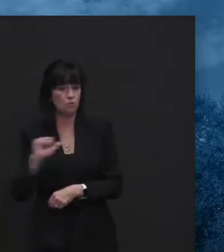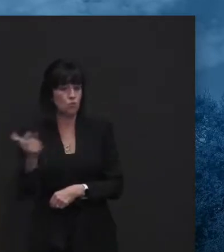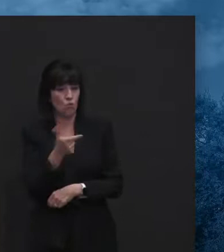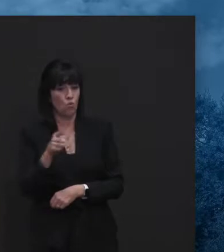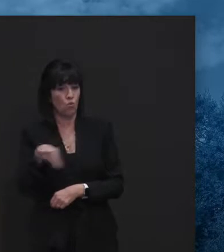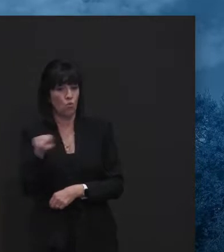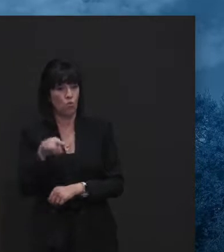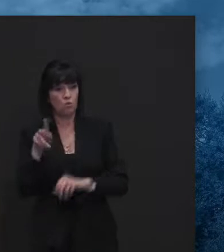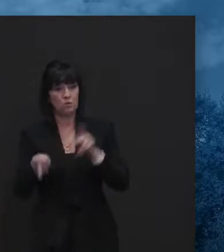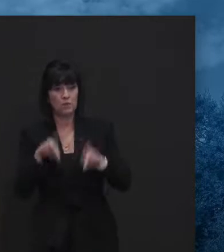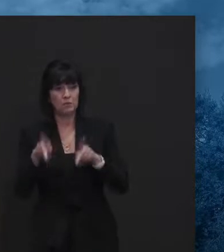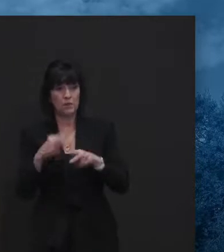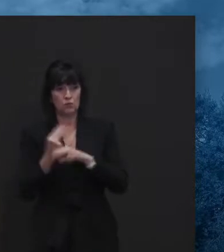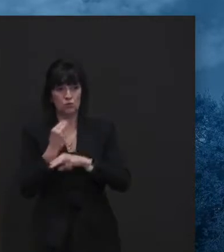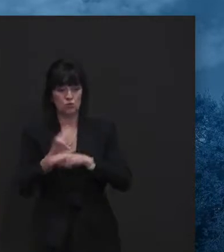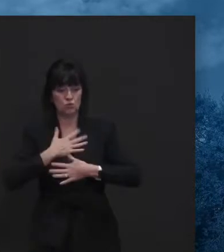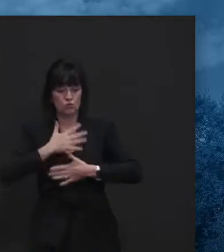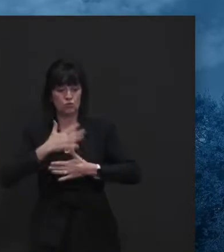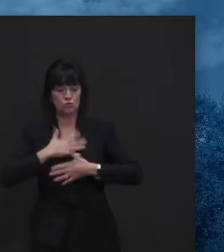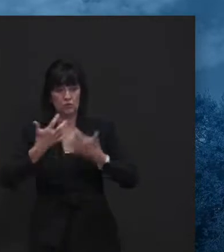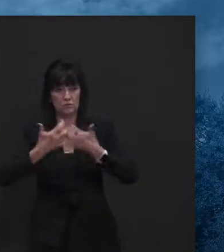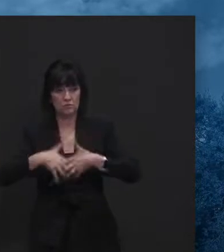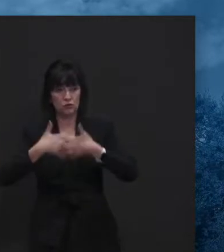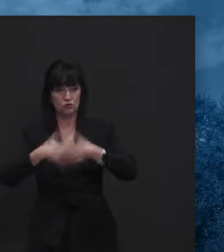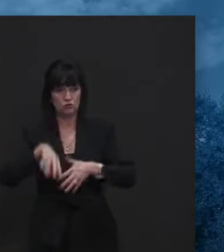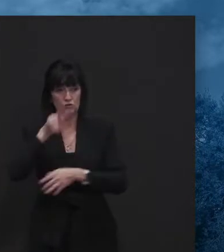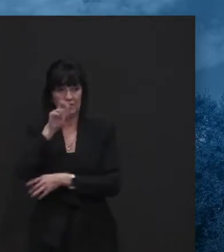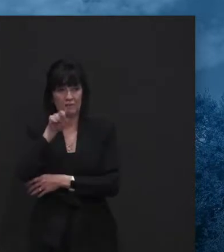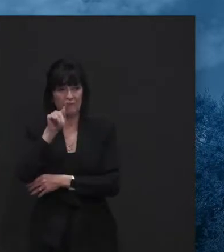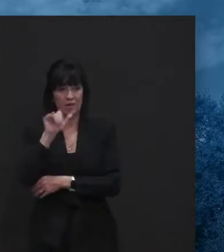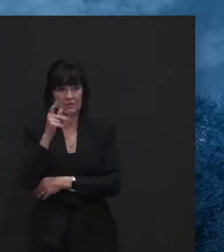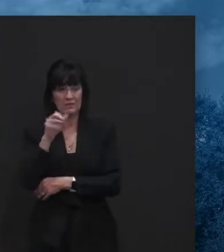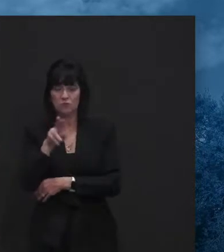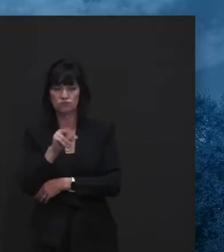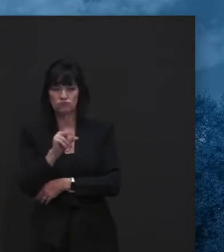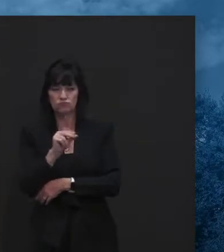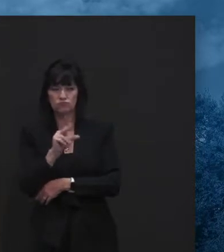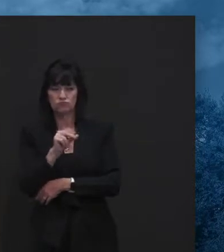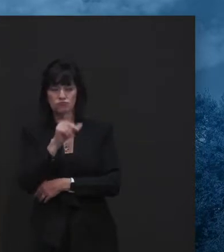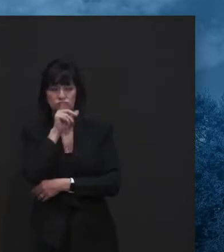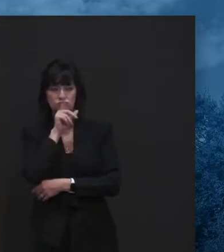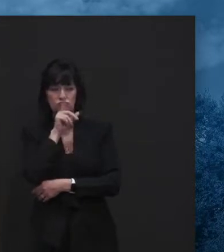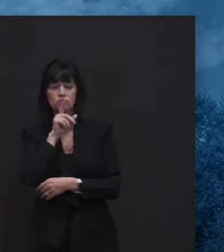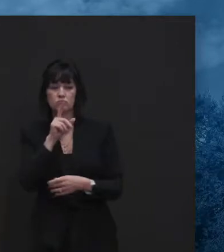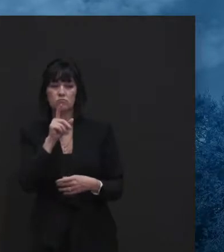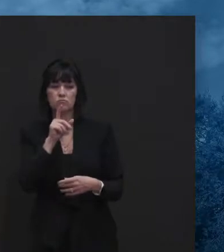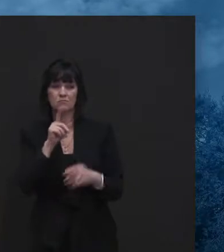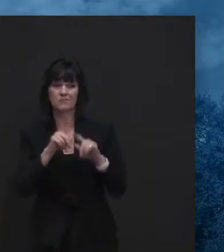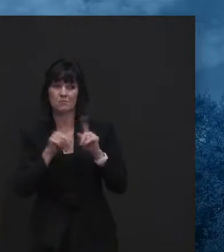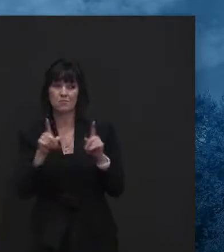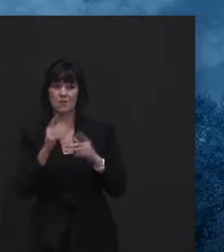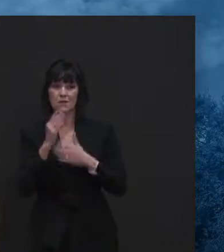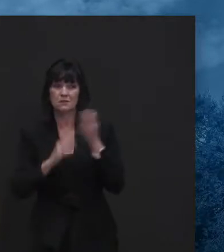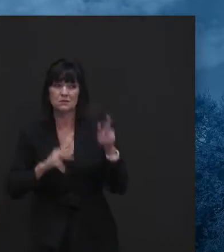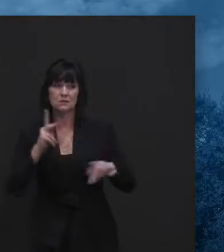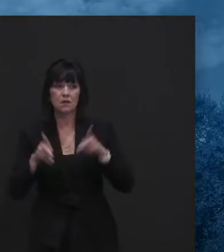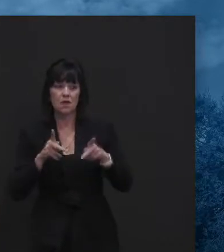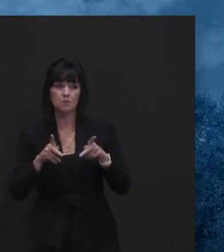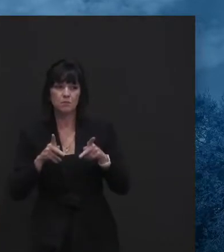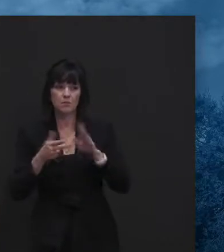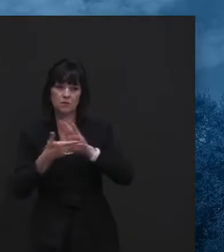differences right now is that hospitals are doing, uh, they have more people in these critical care, uh,